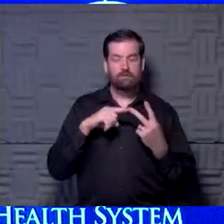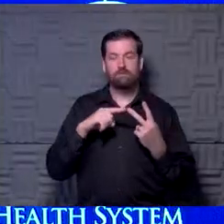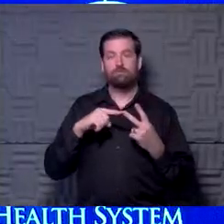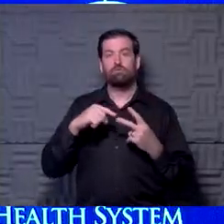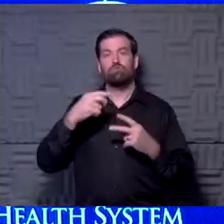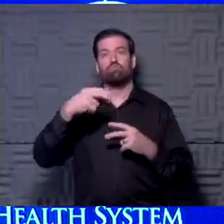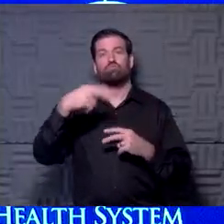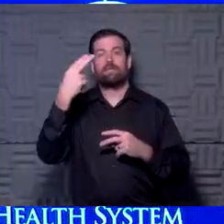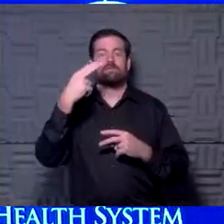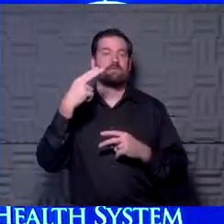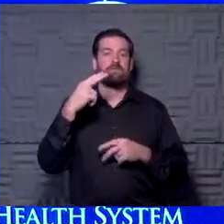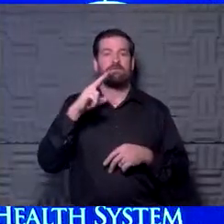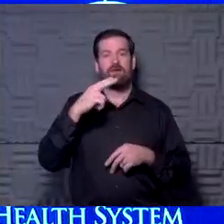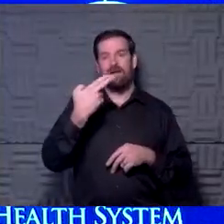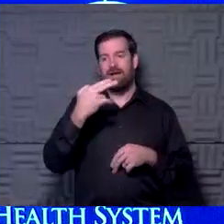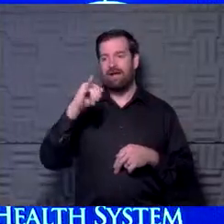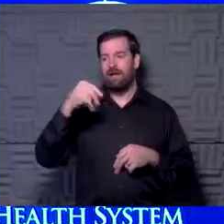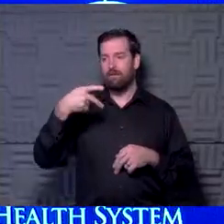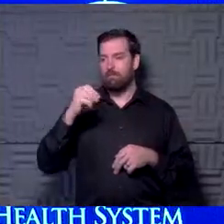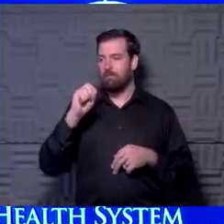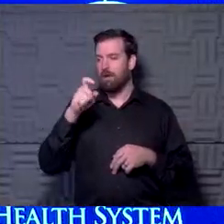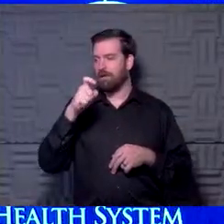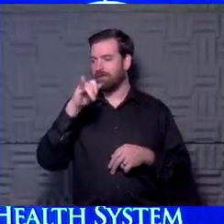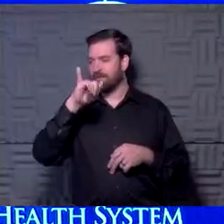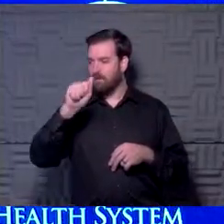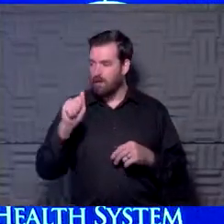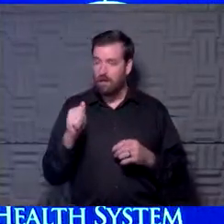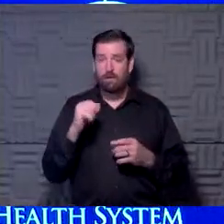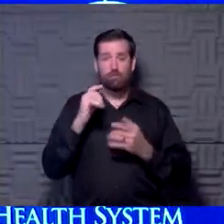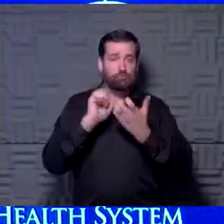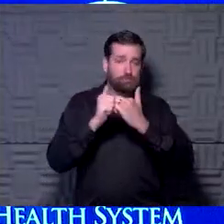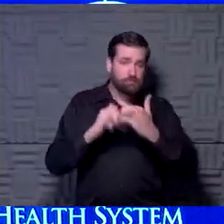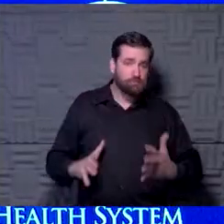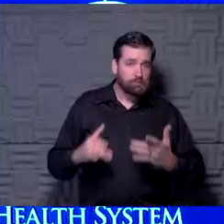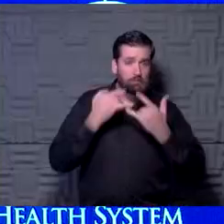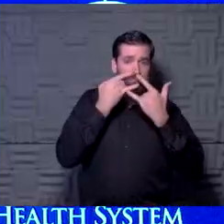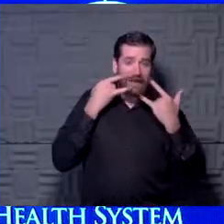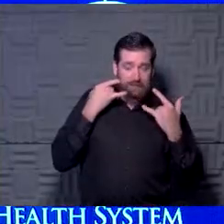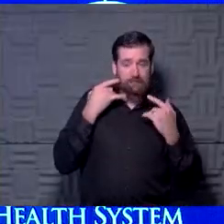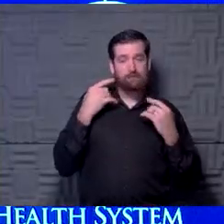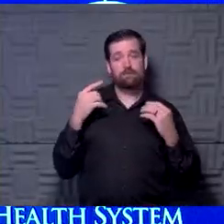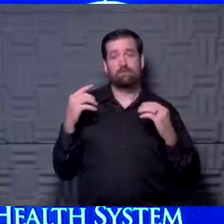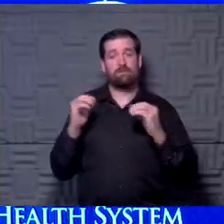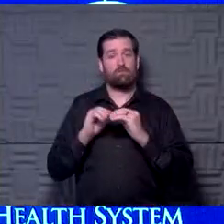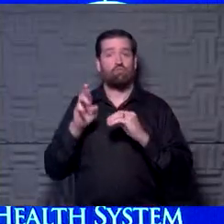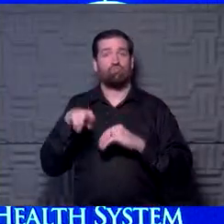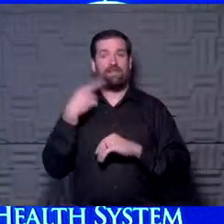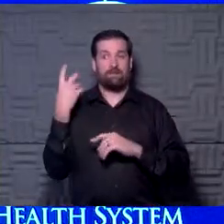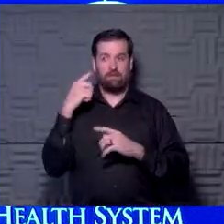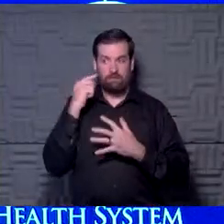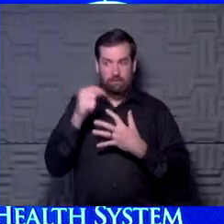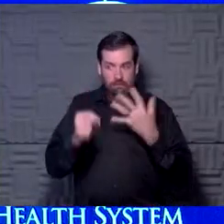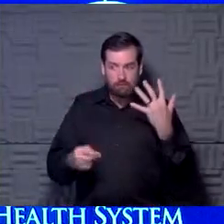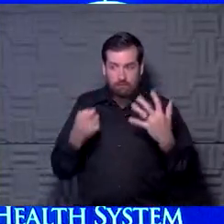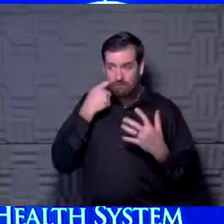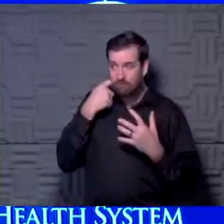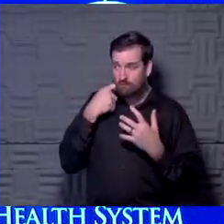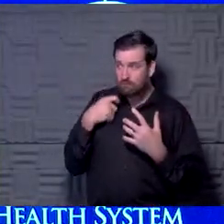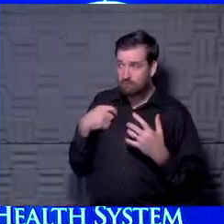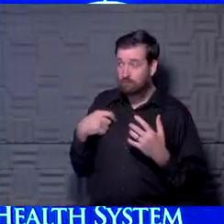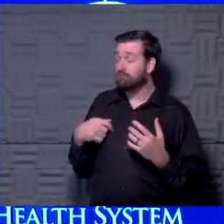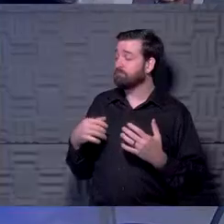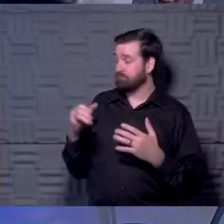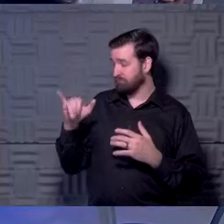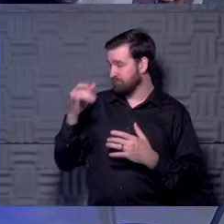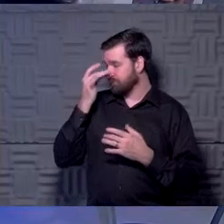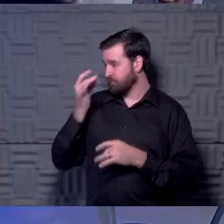hypoxia. And if athletes are wearing a mask, is it putting them at greater risk for these ailments that you are discussing today? Okay. Well,